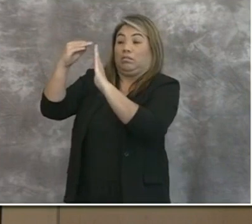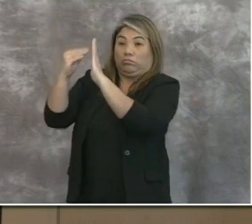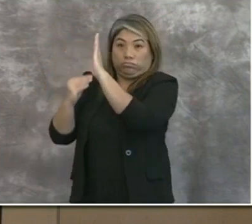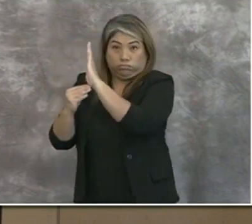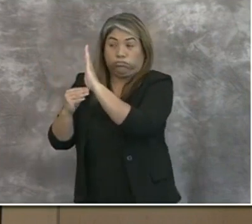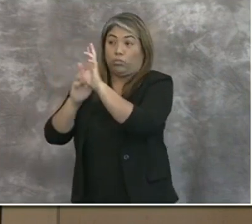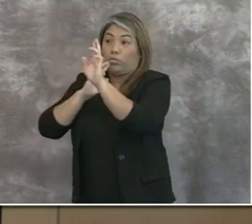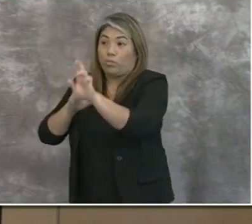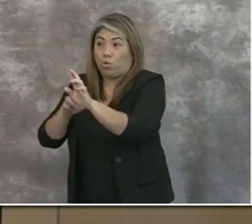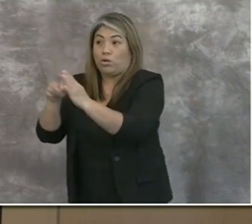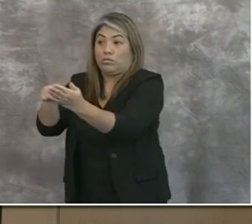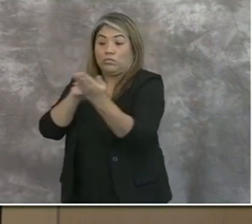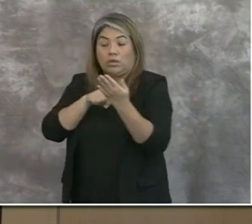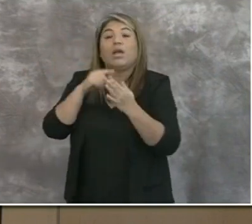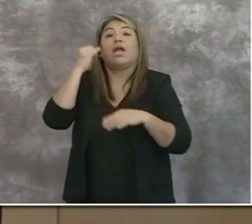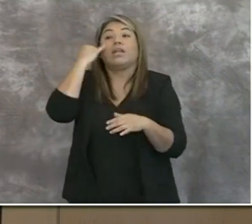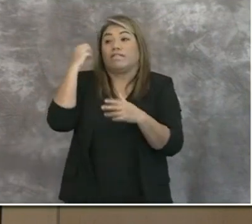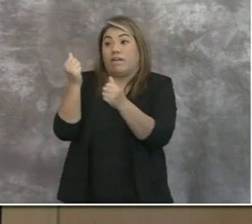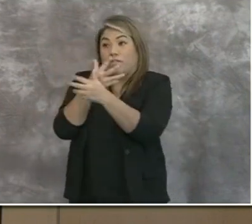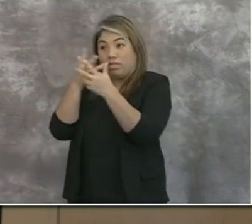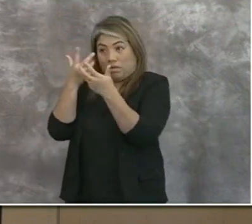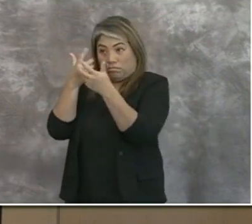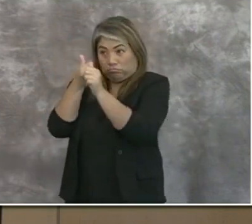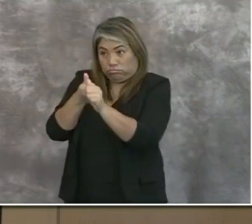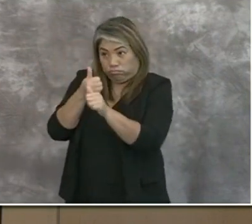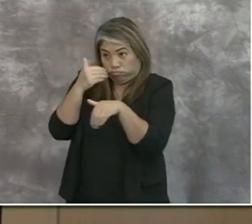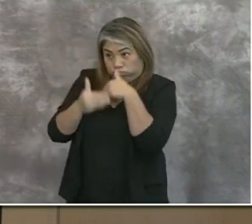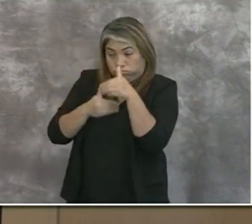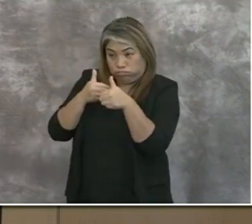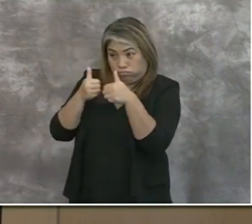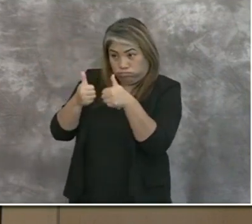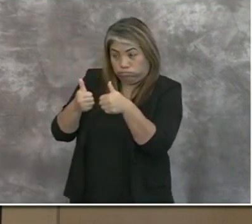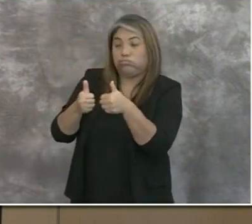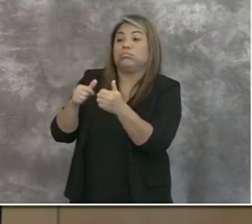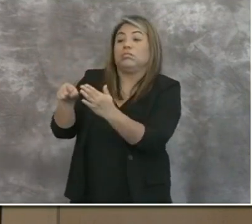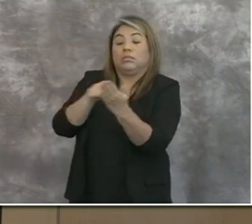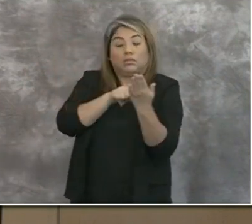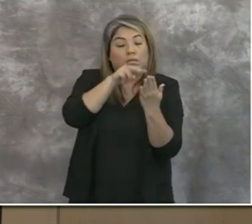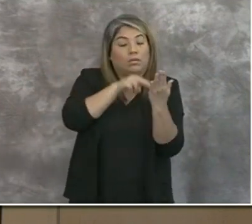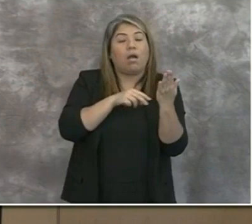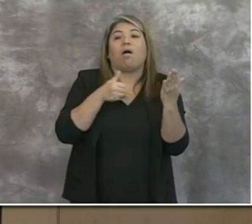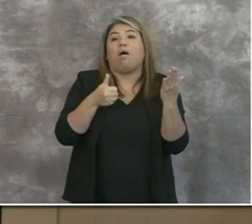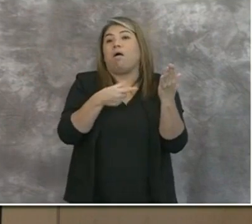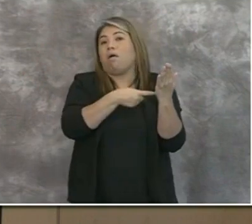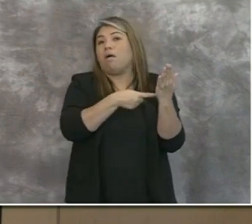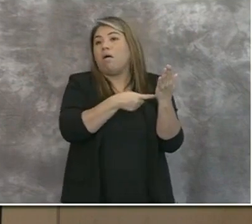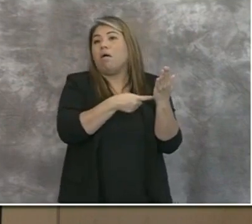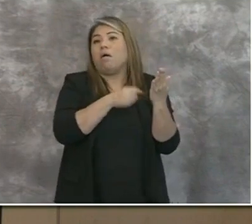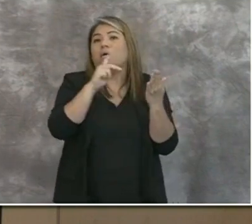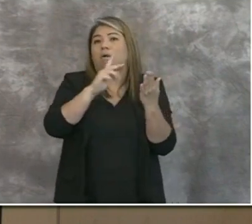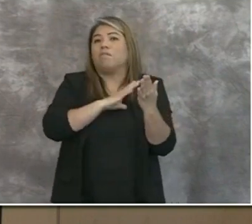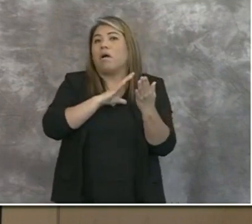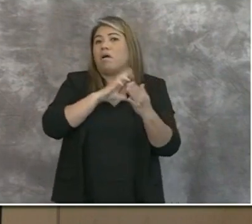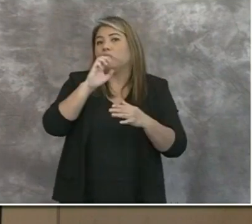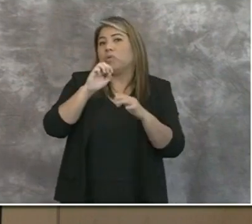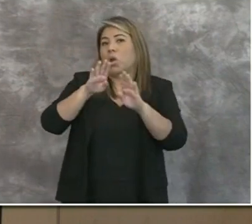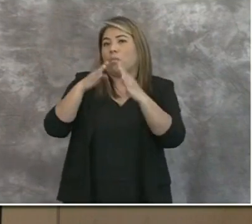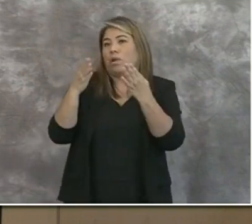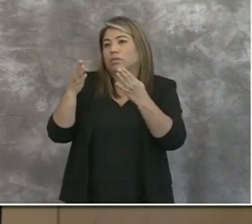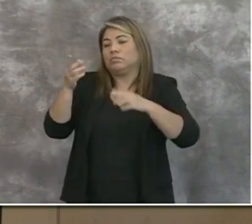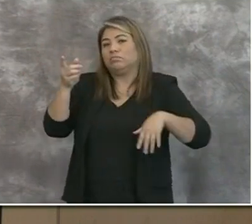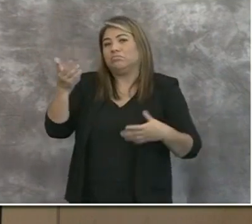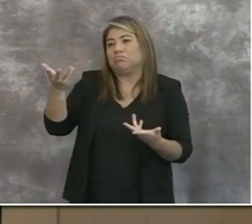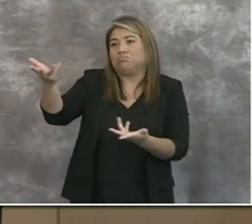and if everything checks out there, we are happy to rescind the order that was